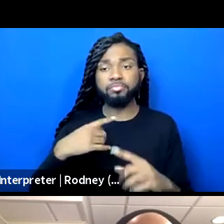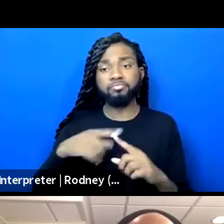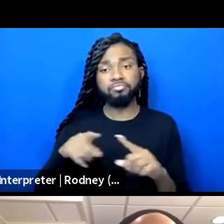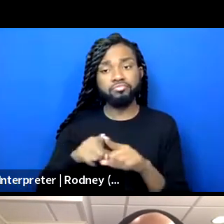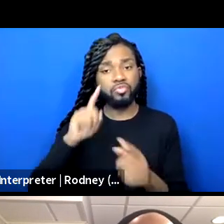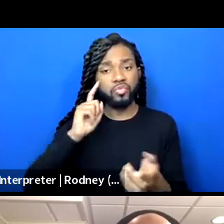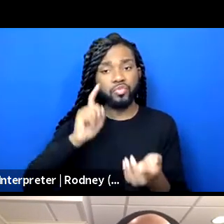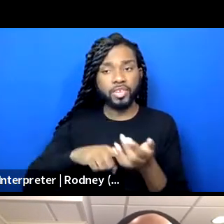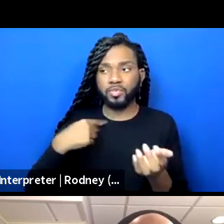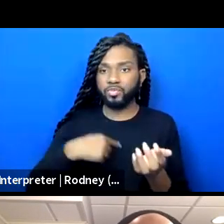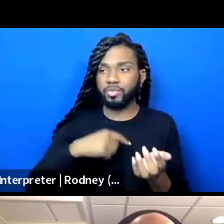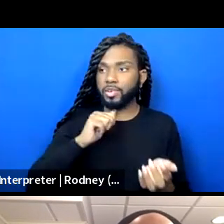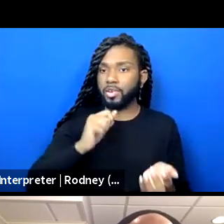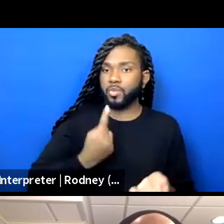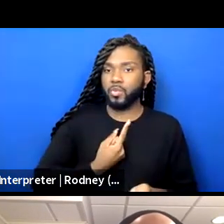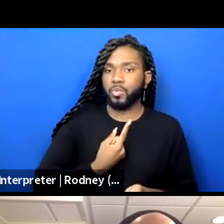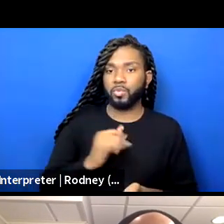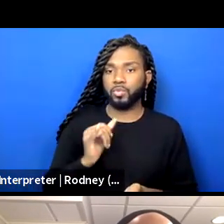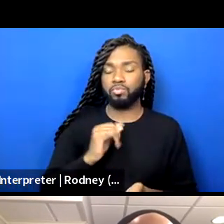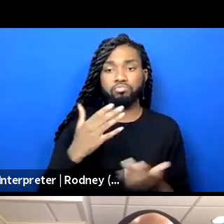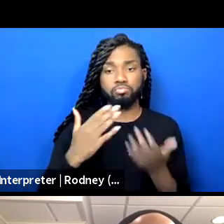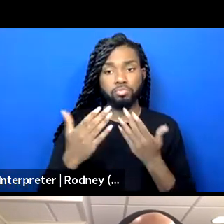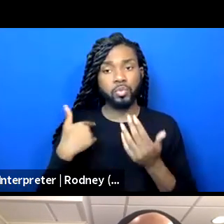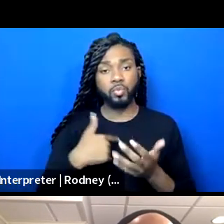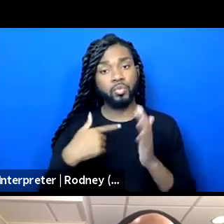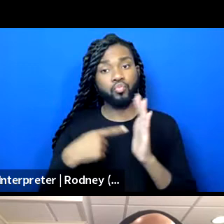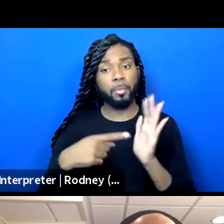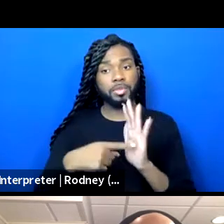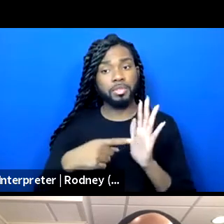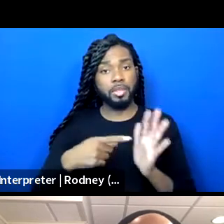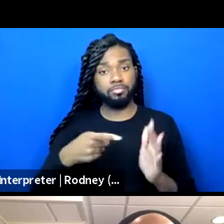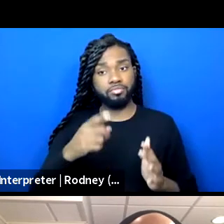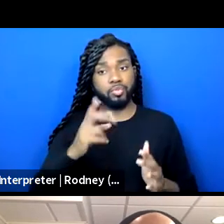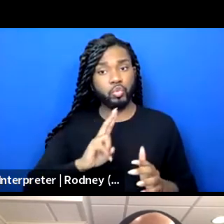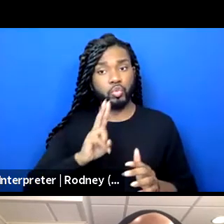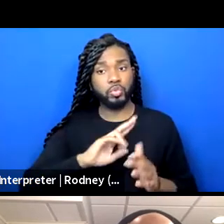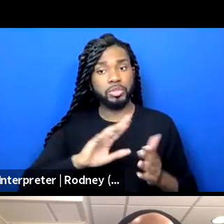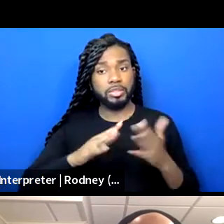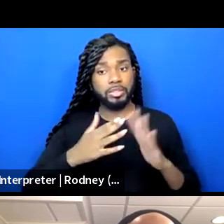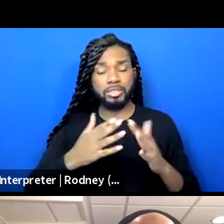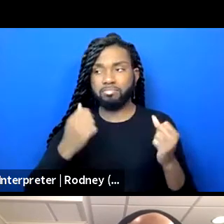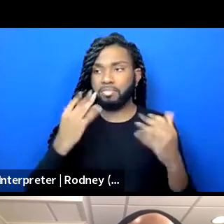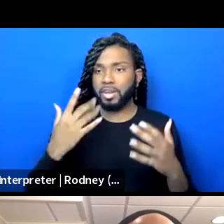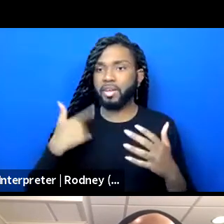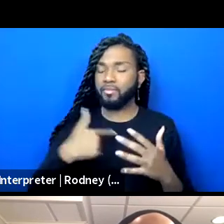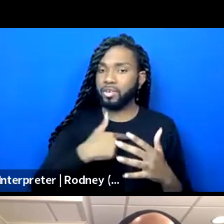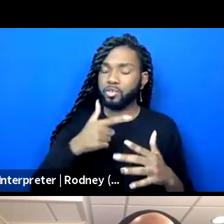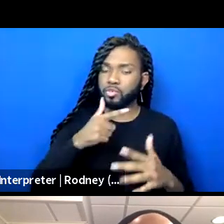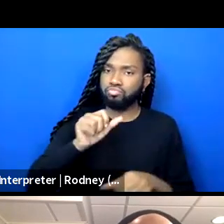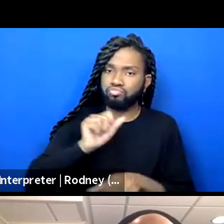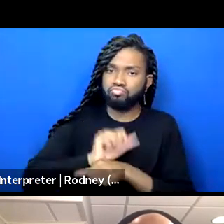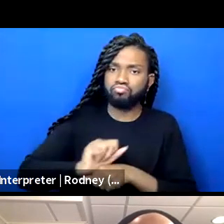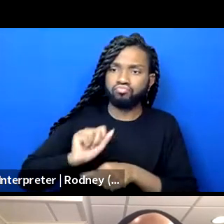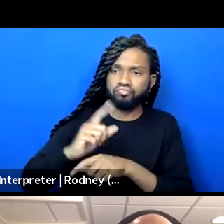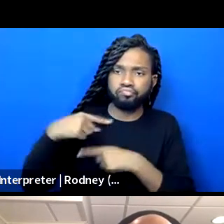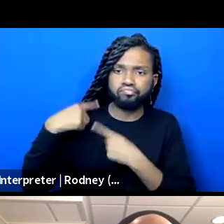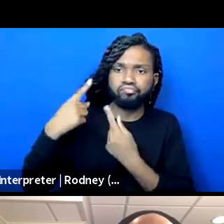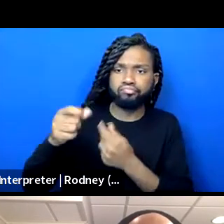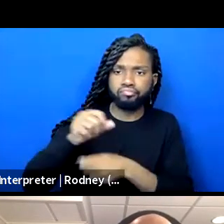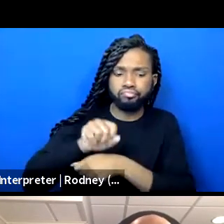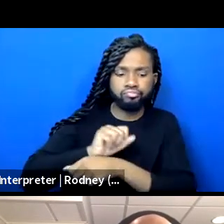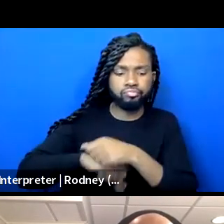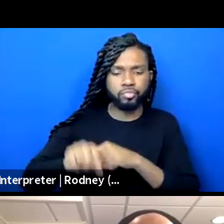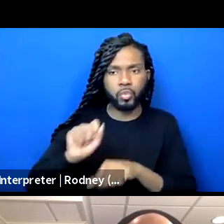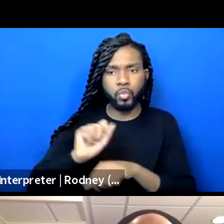only one. Even though we represent the Twin Cities, there's many of us on the ground and there's many that have been doing the work before